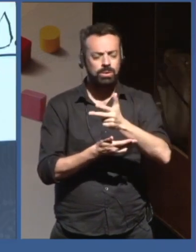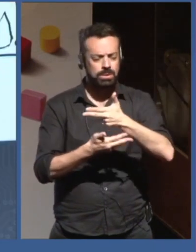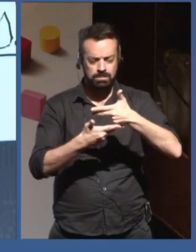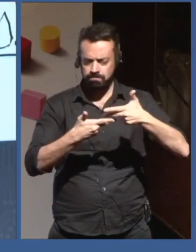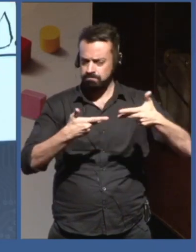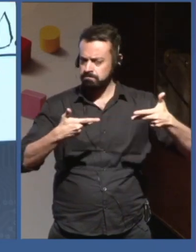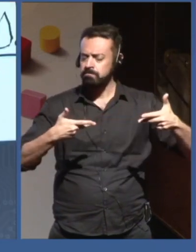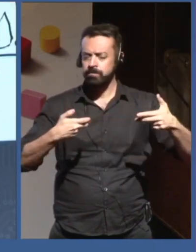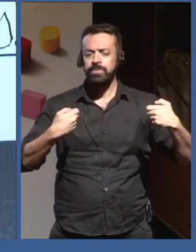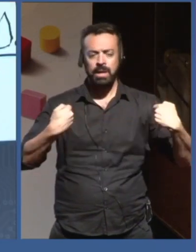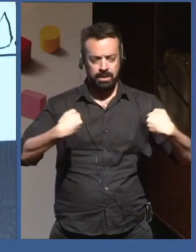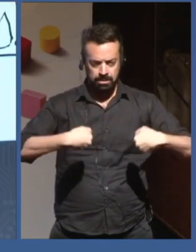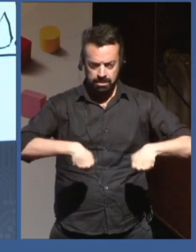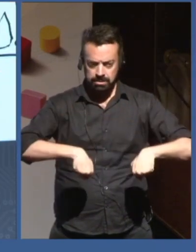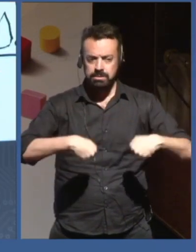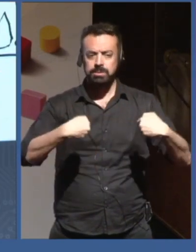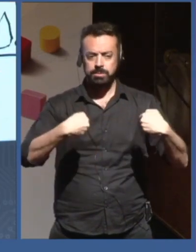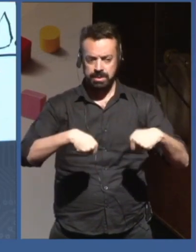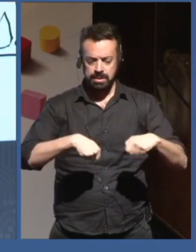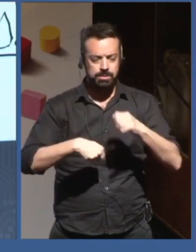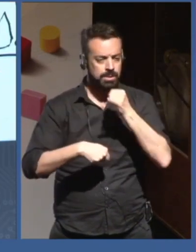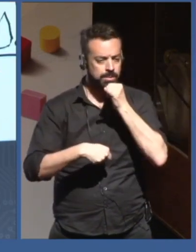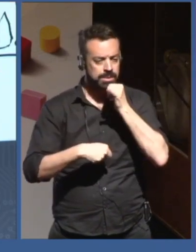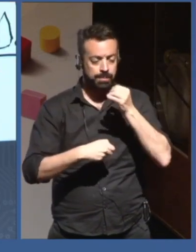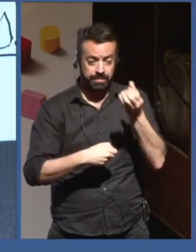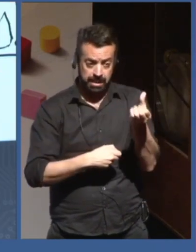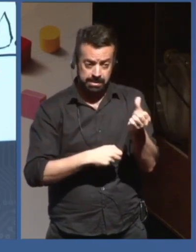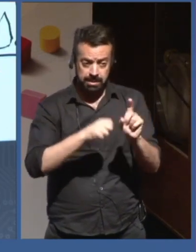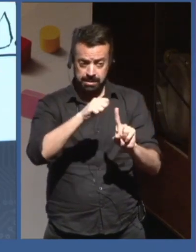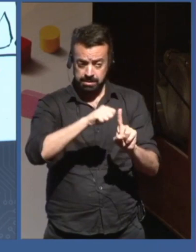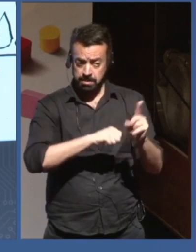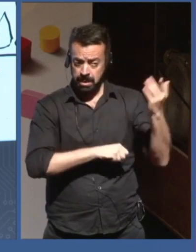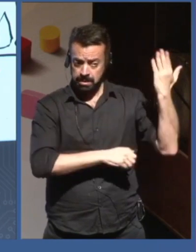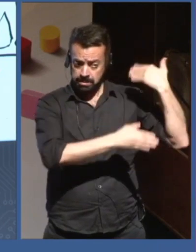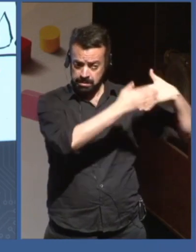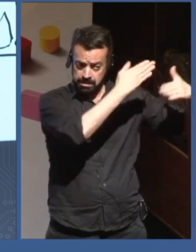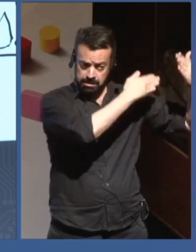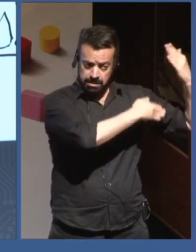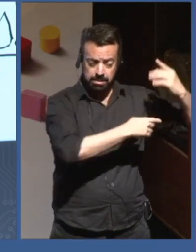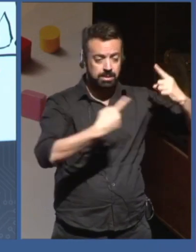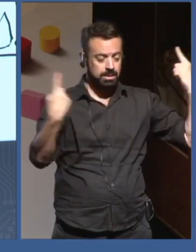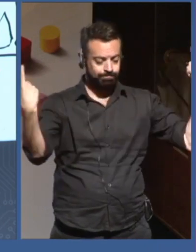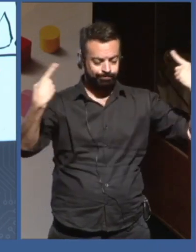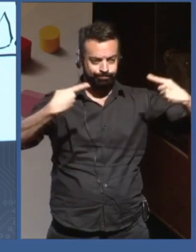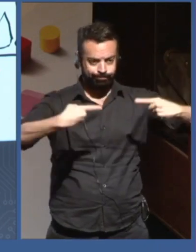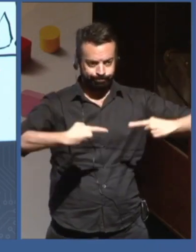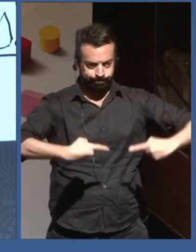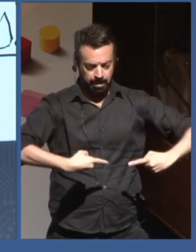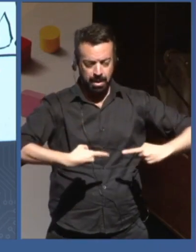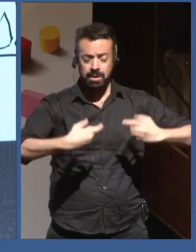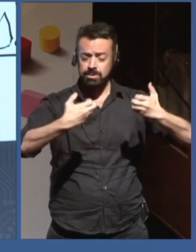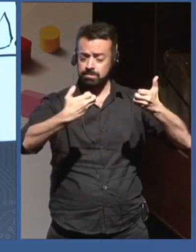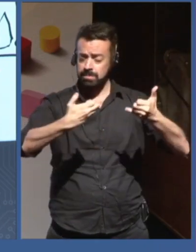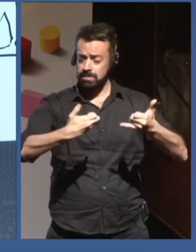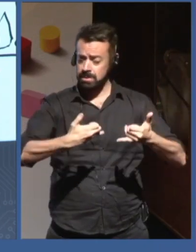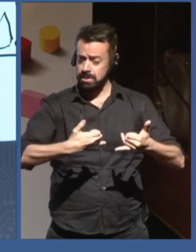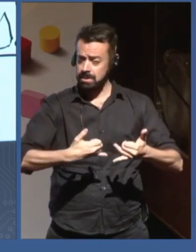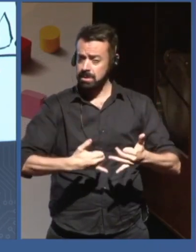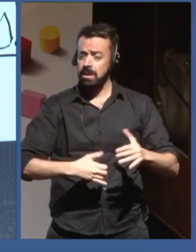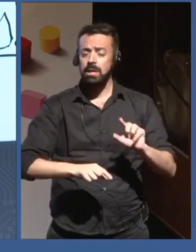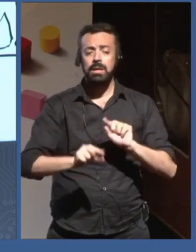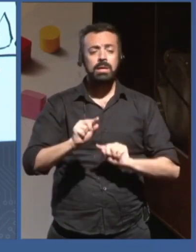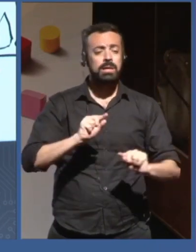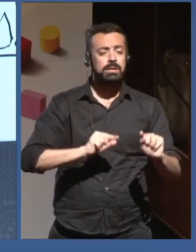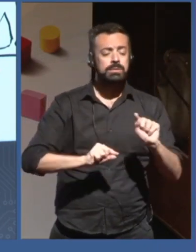during a live debate, so six months ago, which is to, like, bring a sort of a grain of salt in the